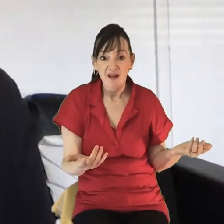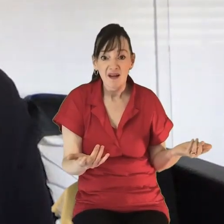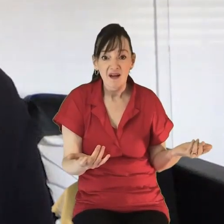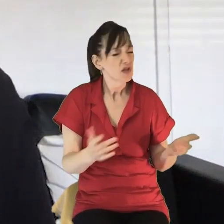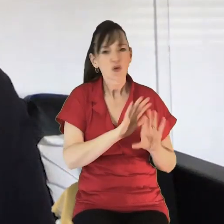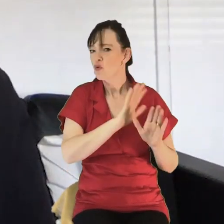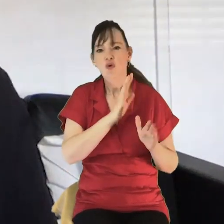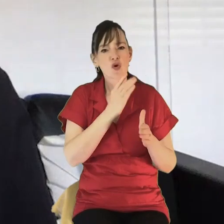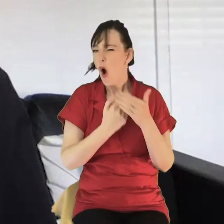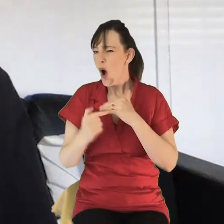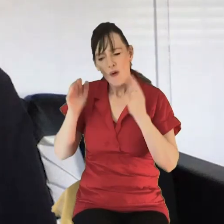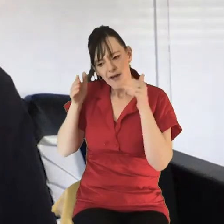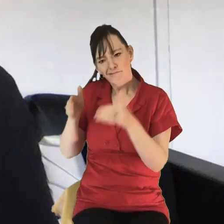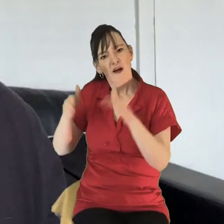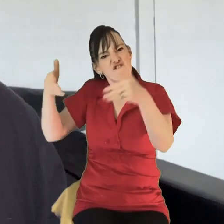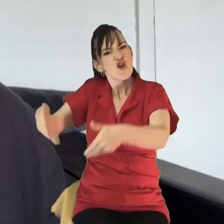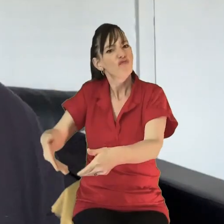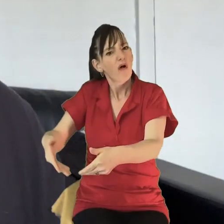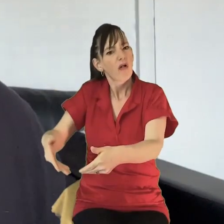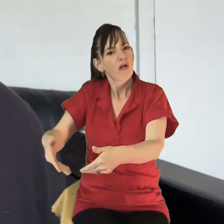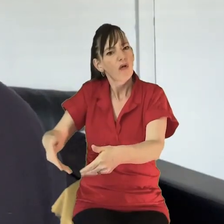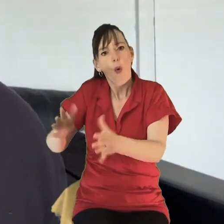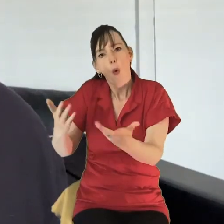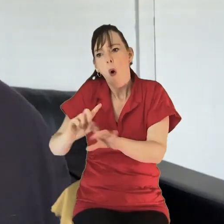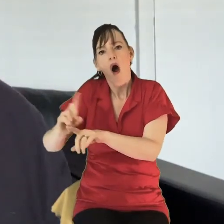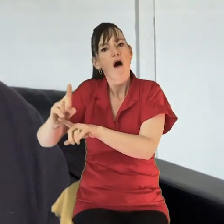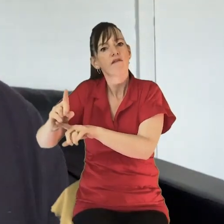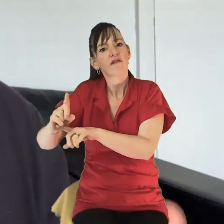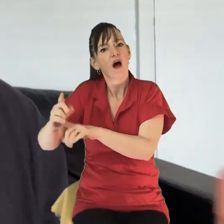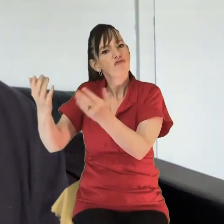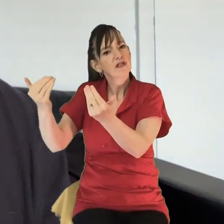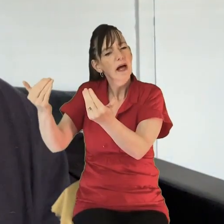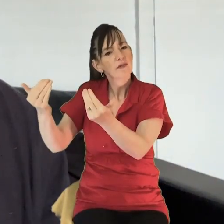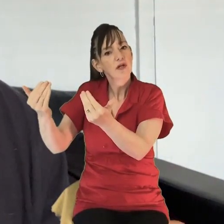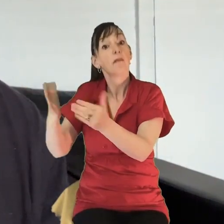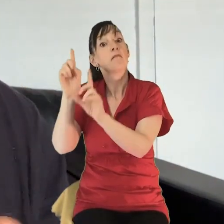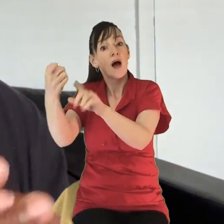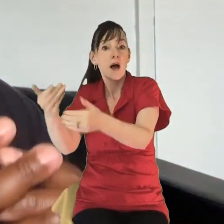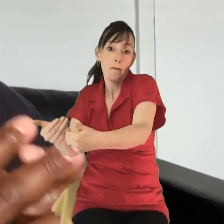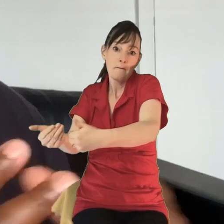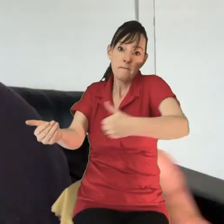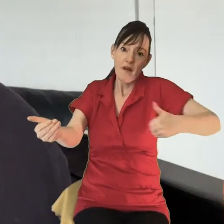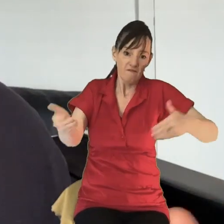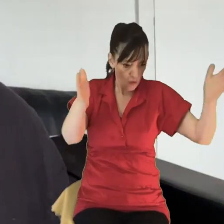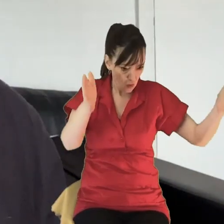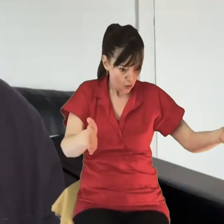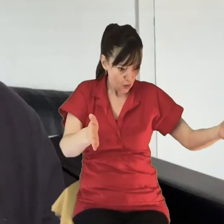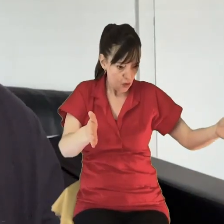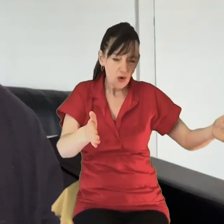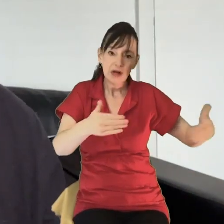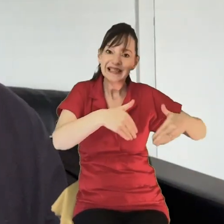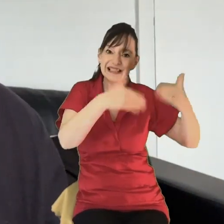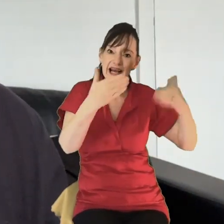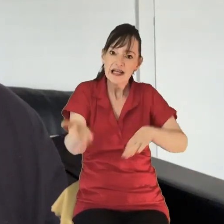funeral or even the reception that's extended to guests after the funeral, but even leading up to the